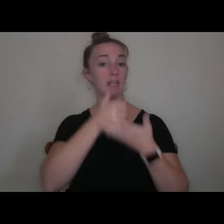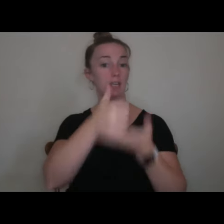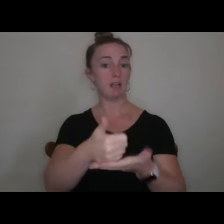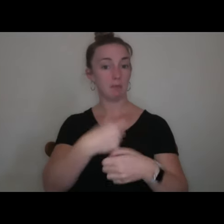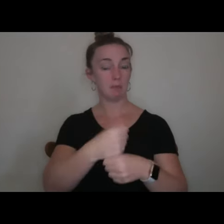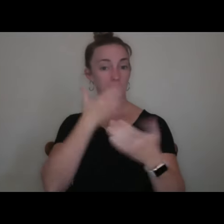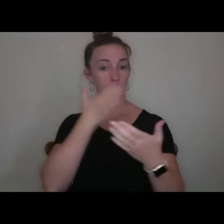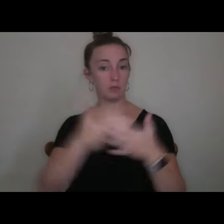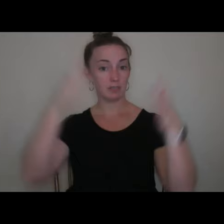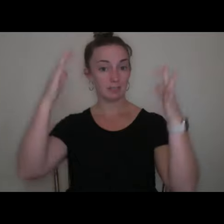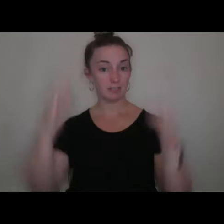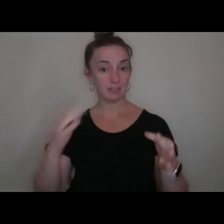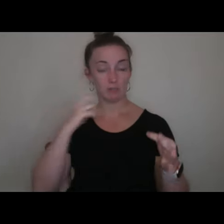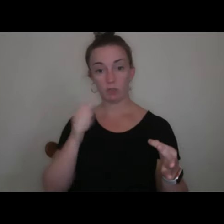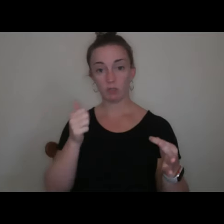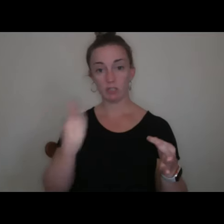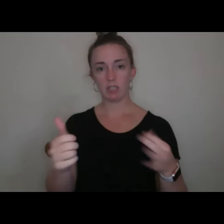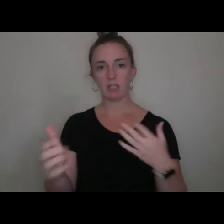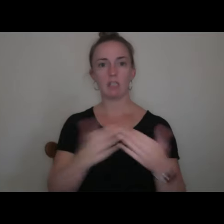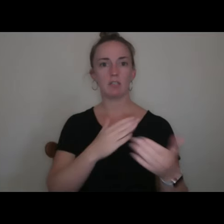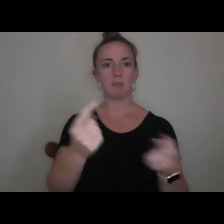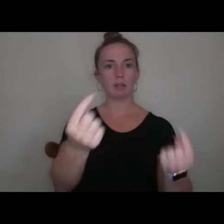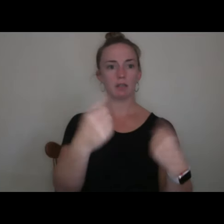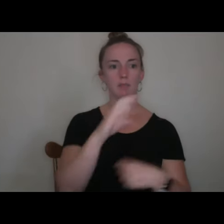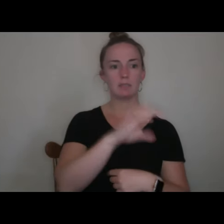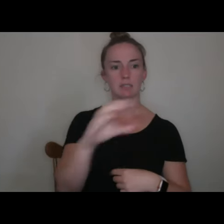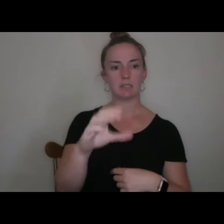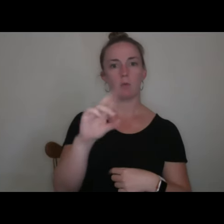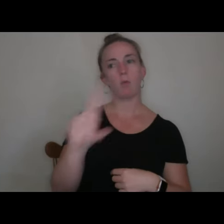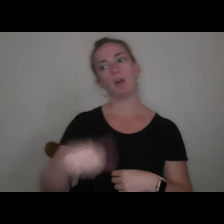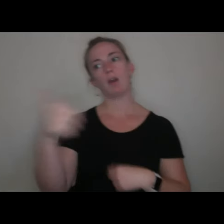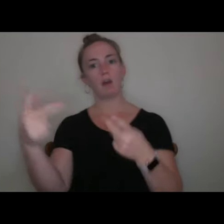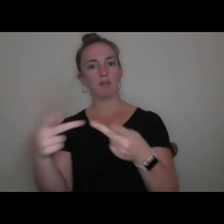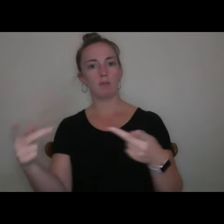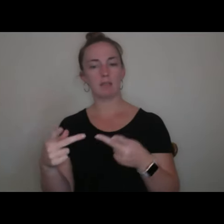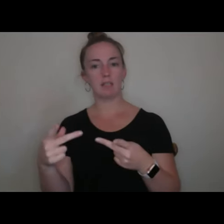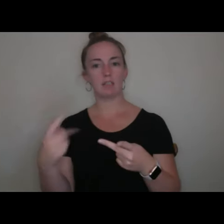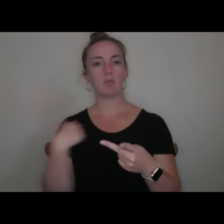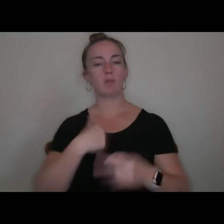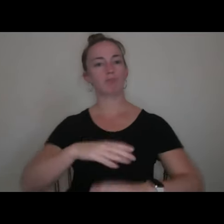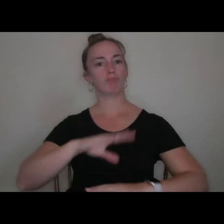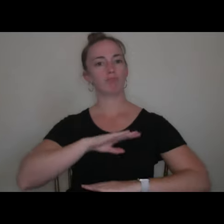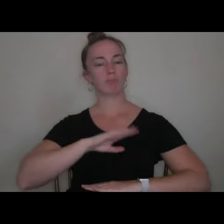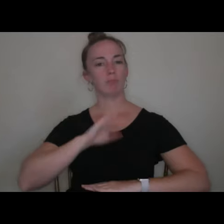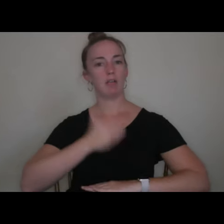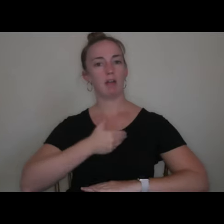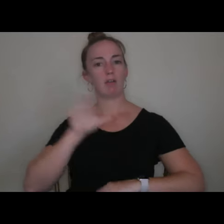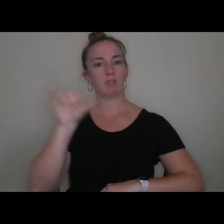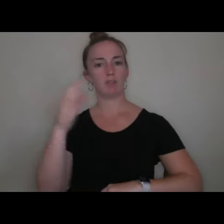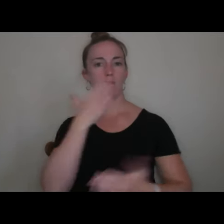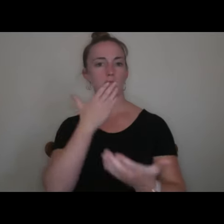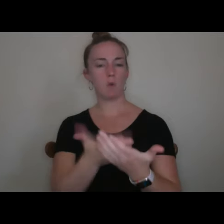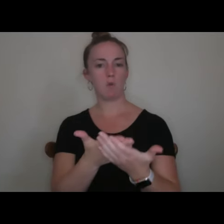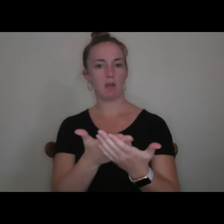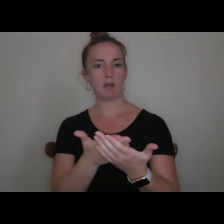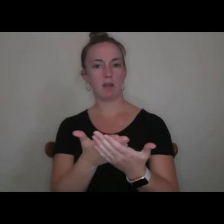for yourself, whether it's for Center or another place, we've done our job well. It's a